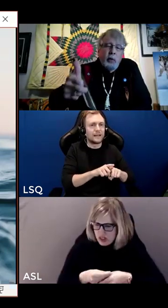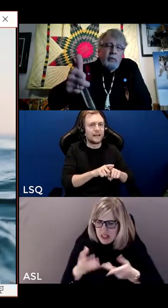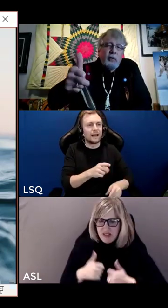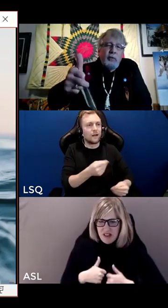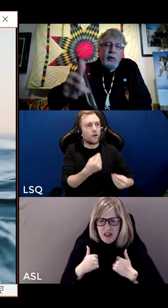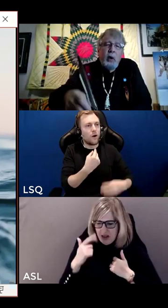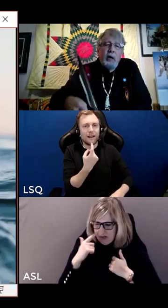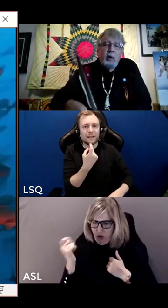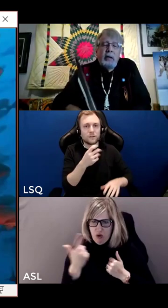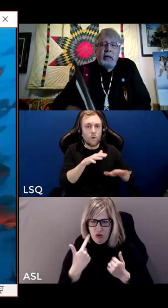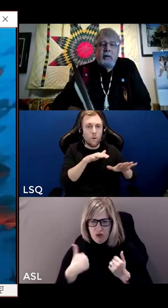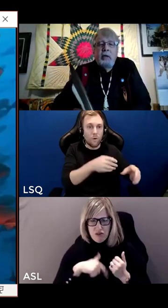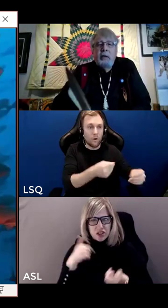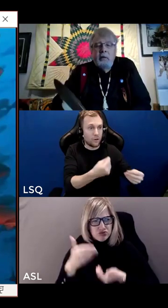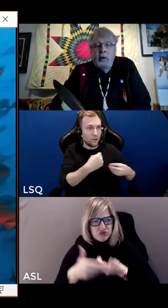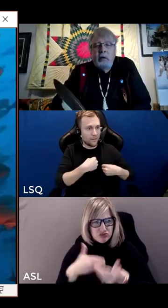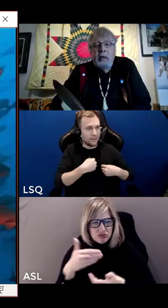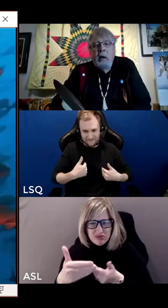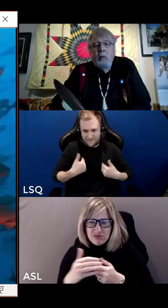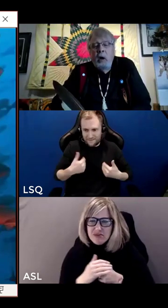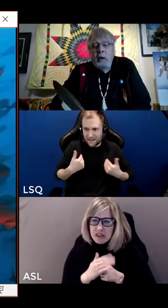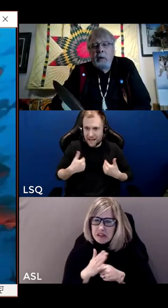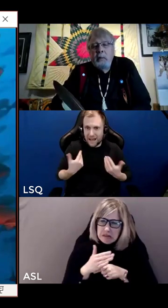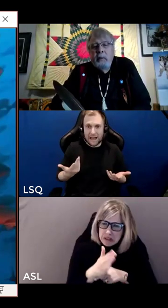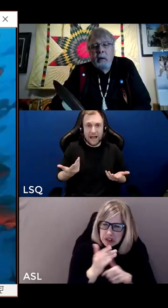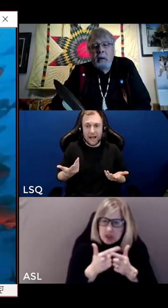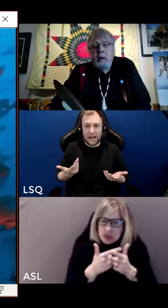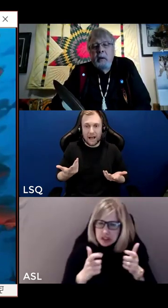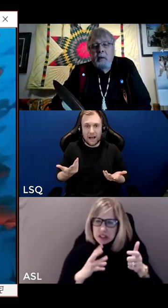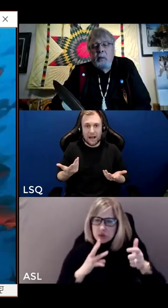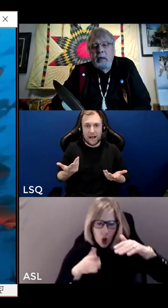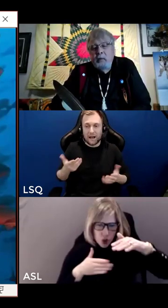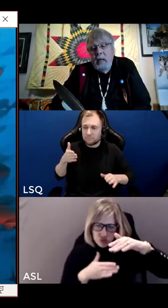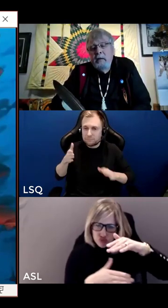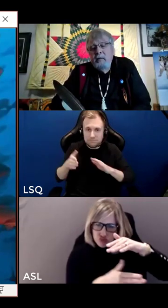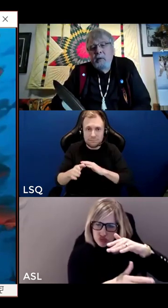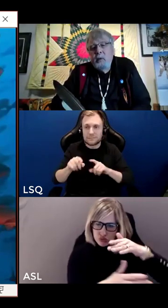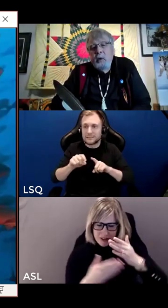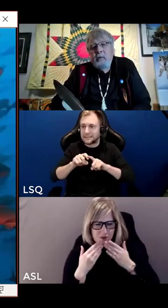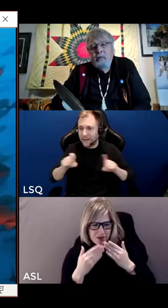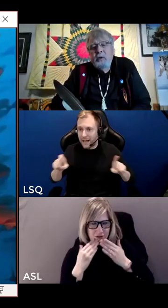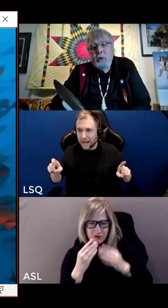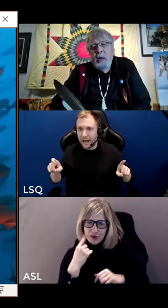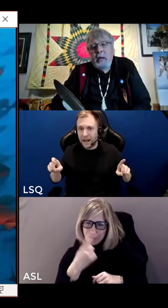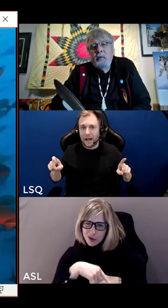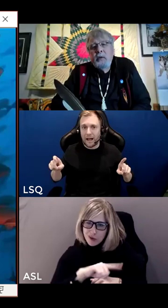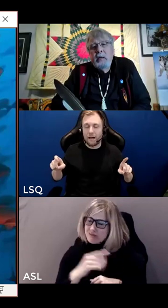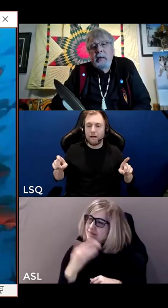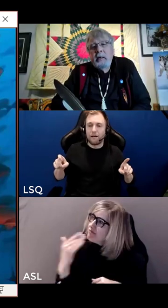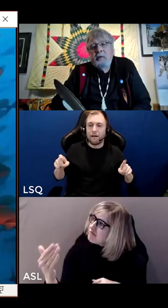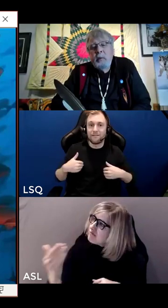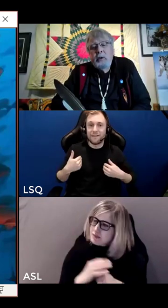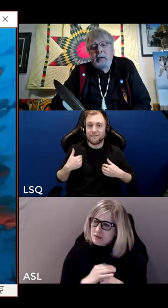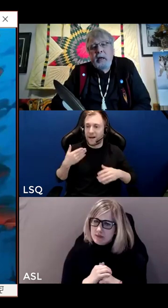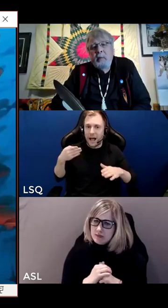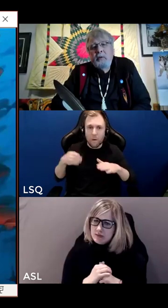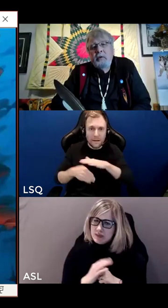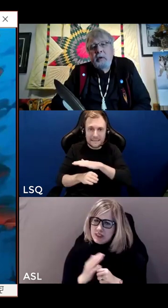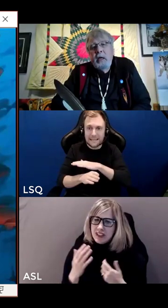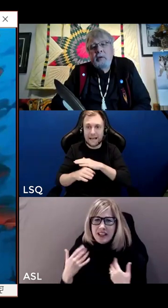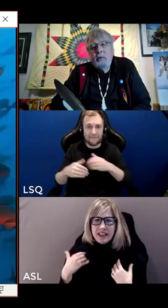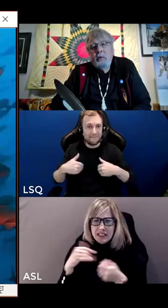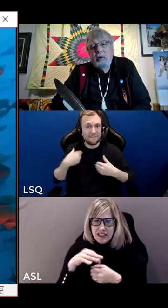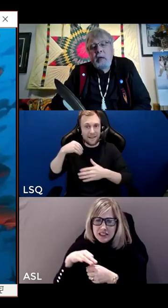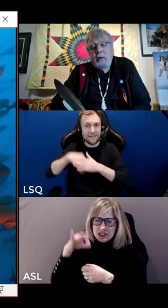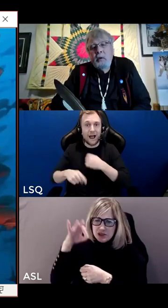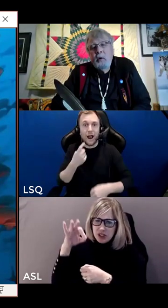We're grateful for the water beings that live within that water. We give thanks and we're grateful creator for the healing spirit that comes